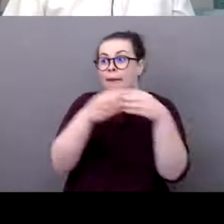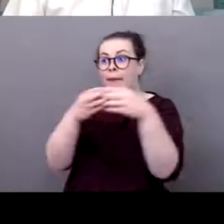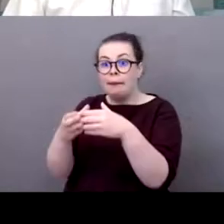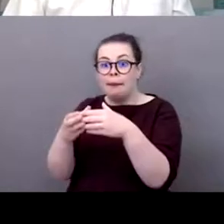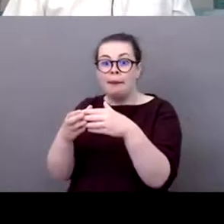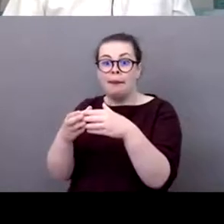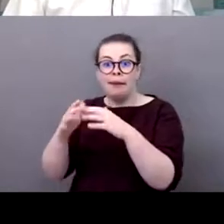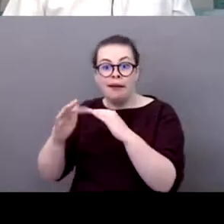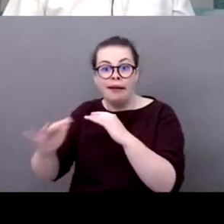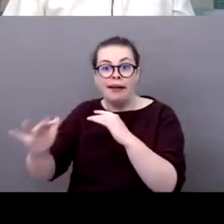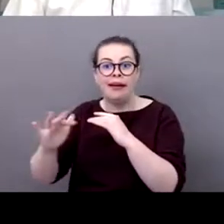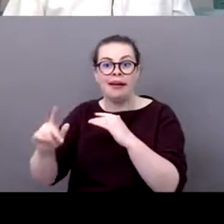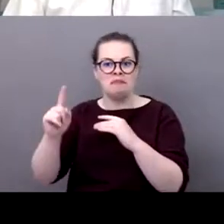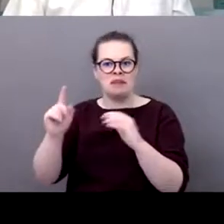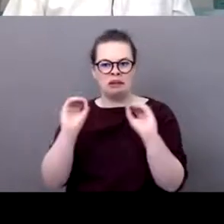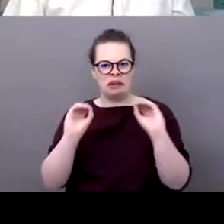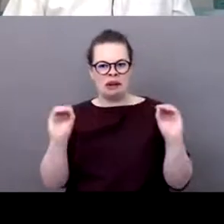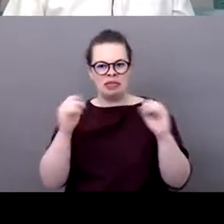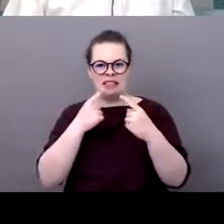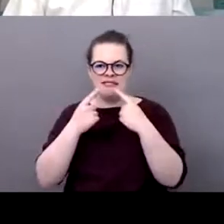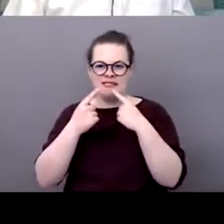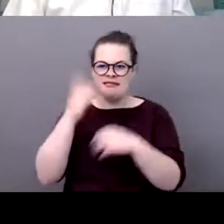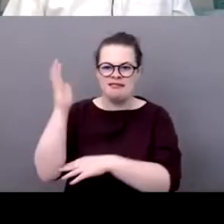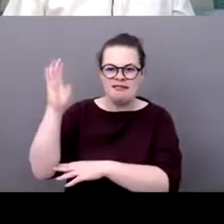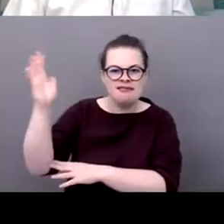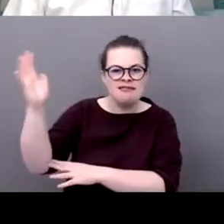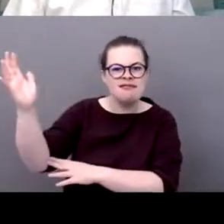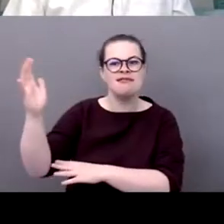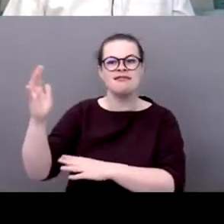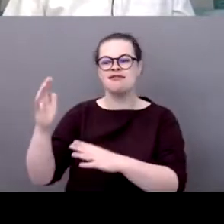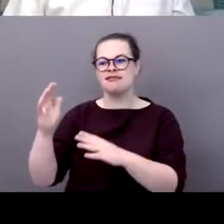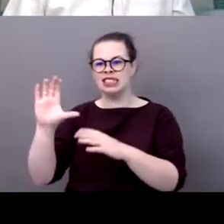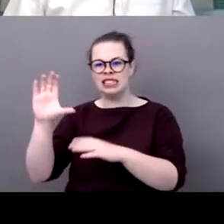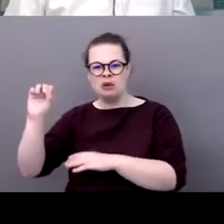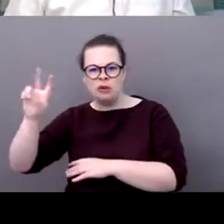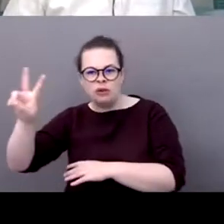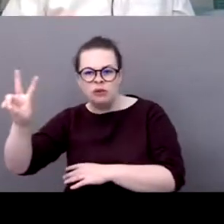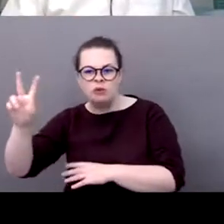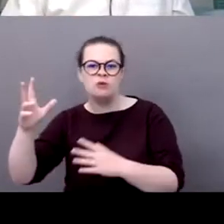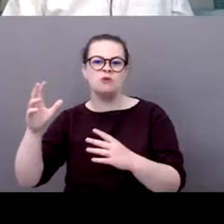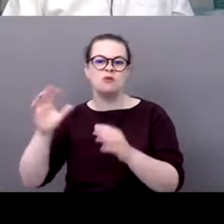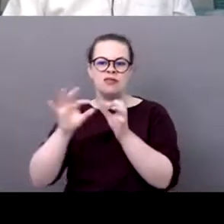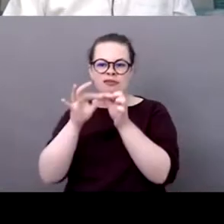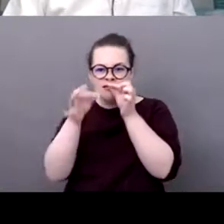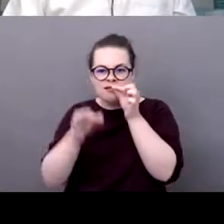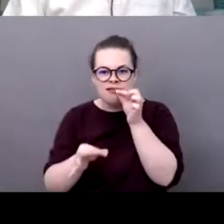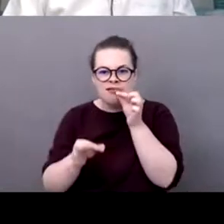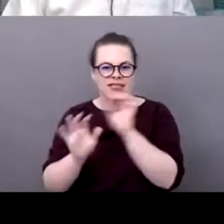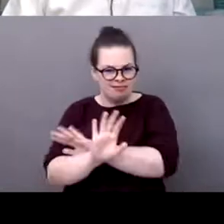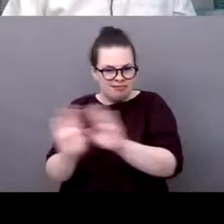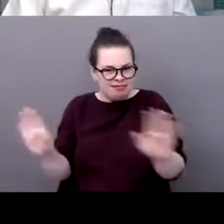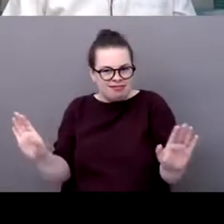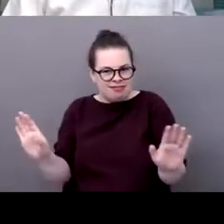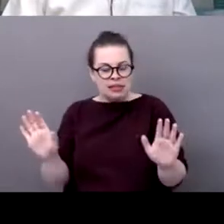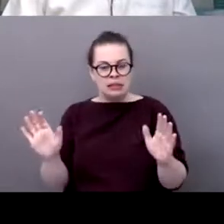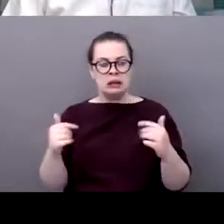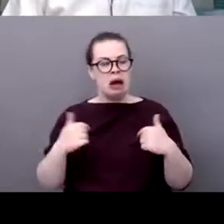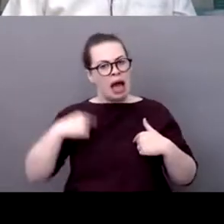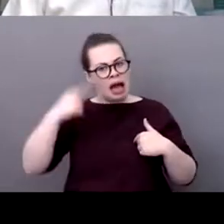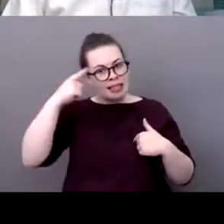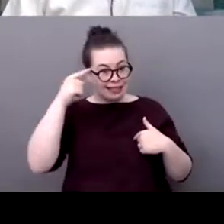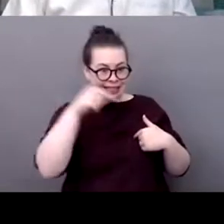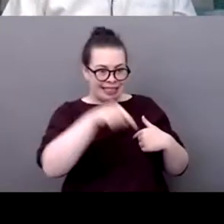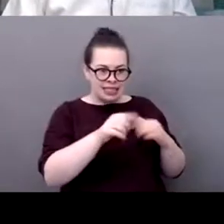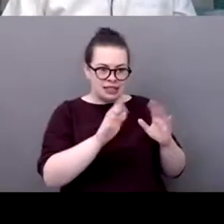d'autant plus qu'on a les moyens de le faire quoi donc il faut vraiment pas lâcher et travailler pourquoi pas un petit peu plus dans les dans les